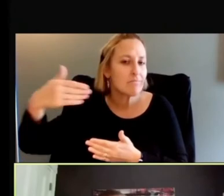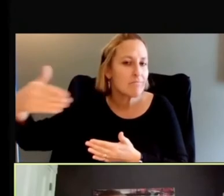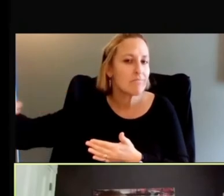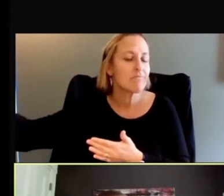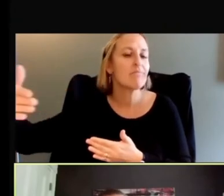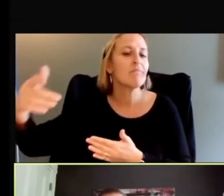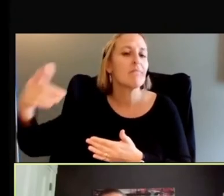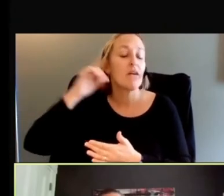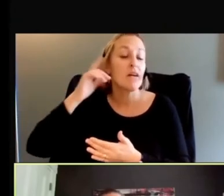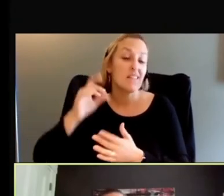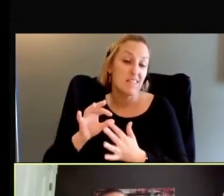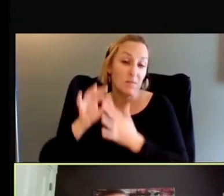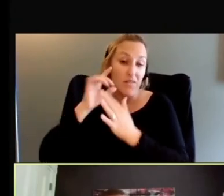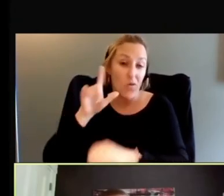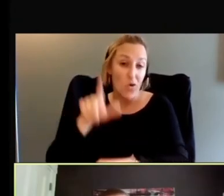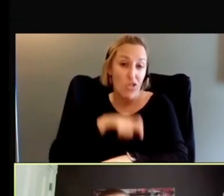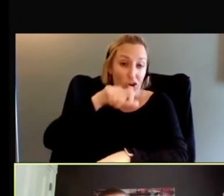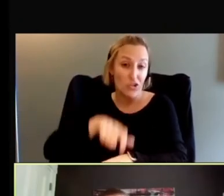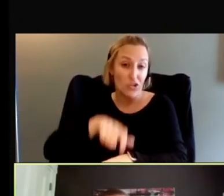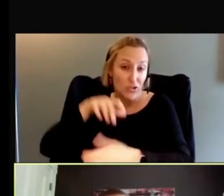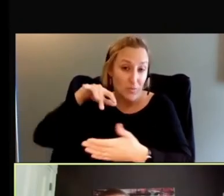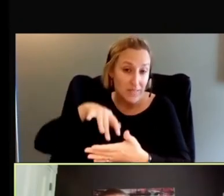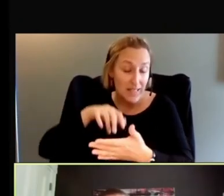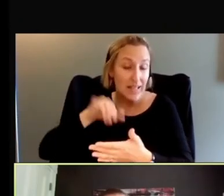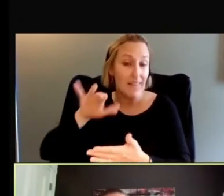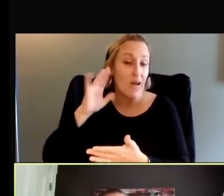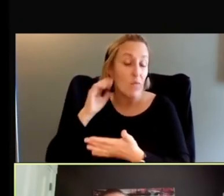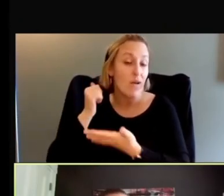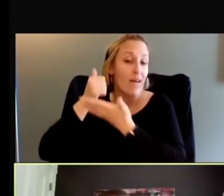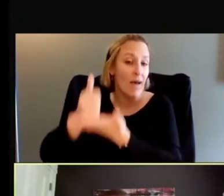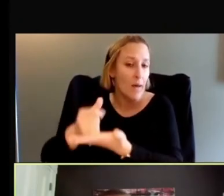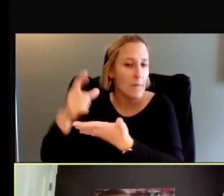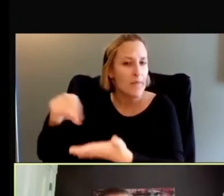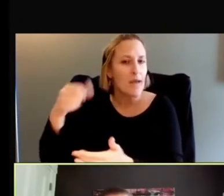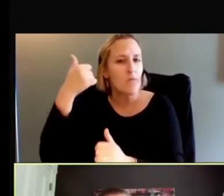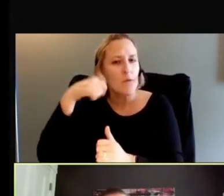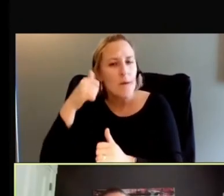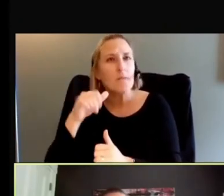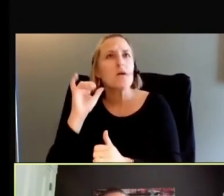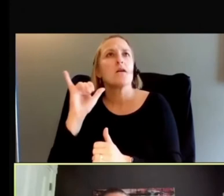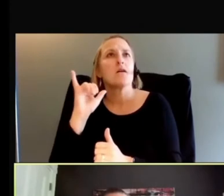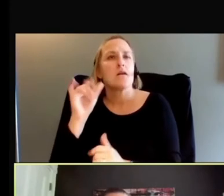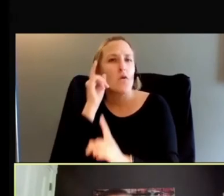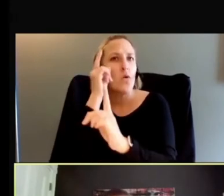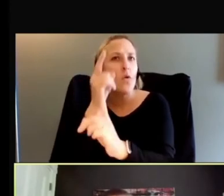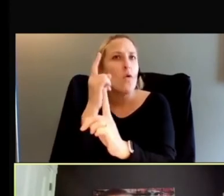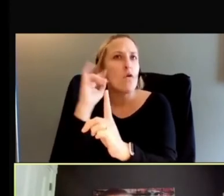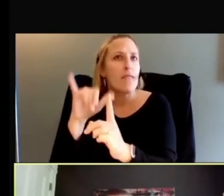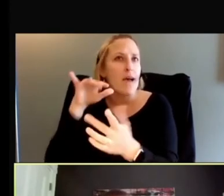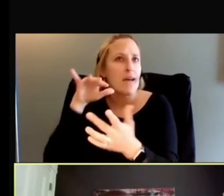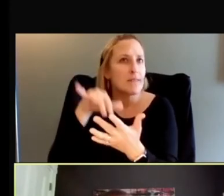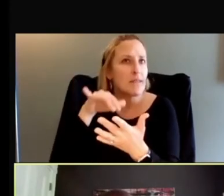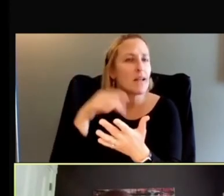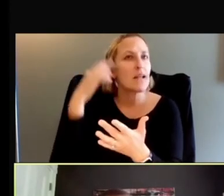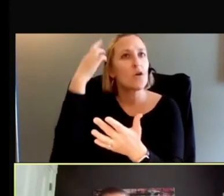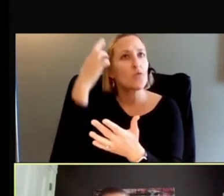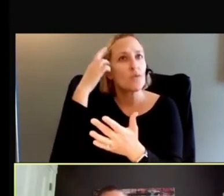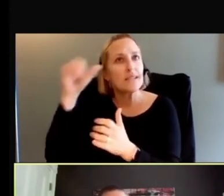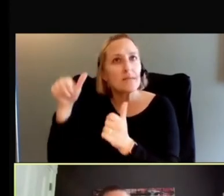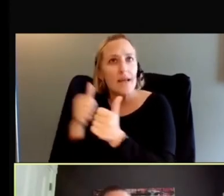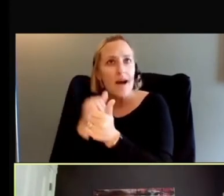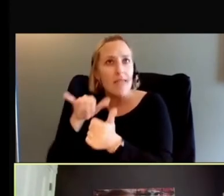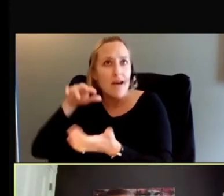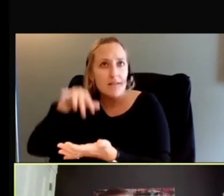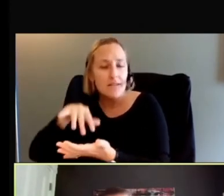longer term studies that can really help people again, remember the goals of the study, the reasons that they're in the study, the,